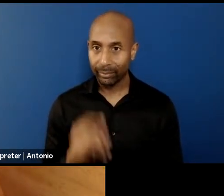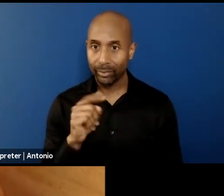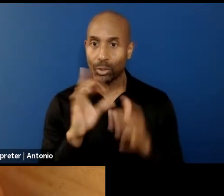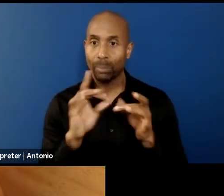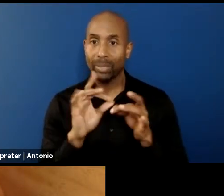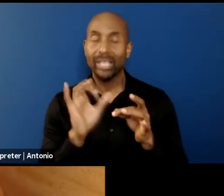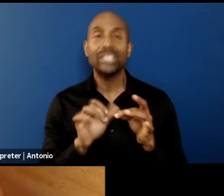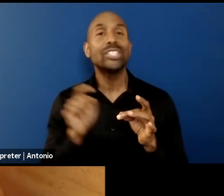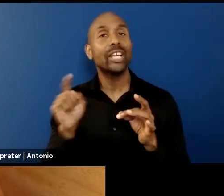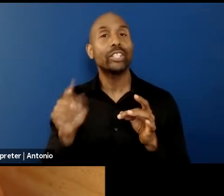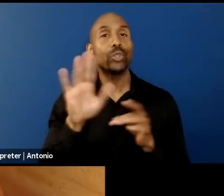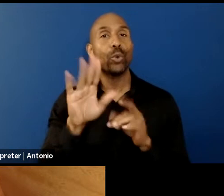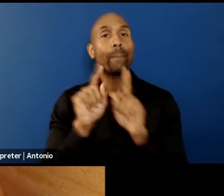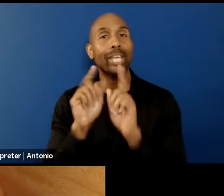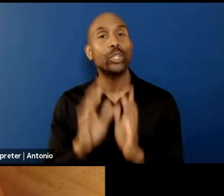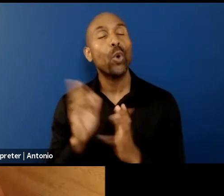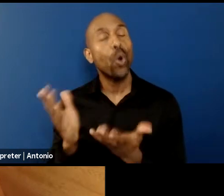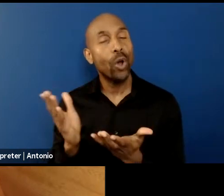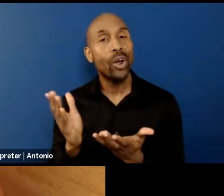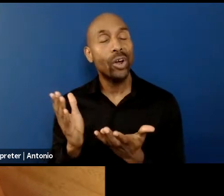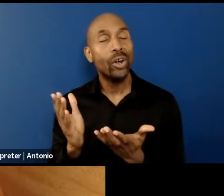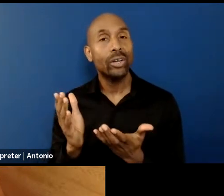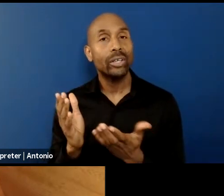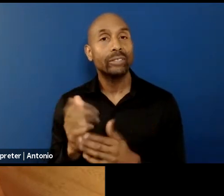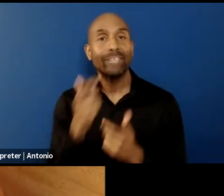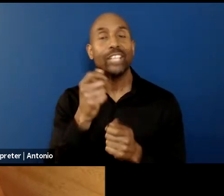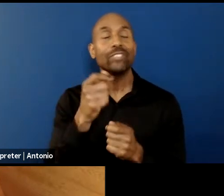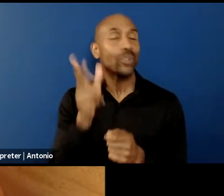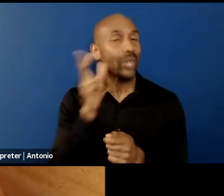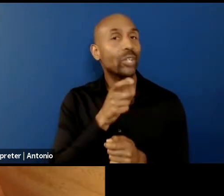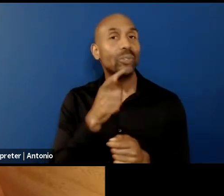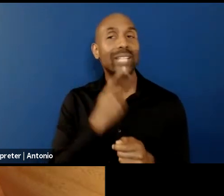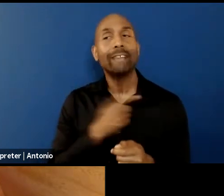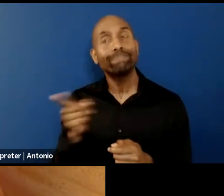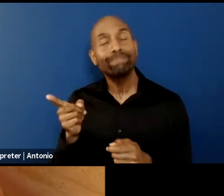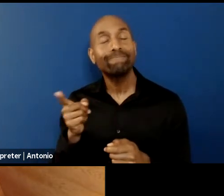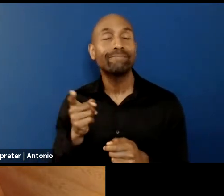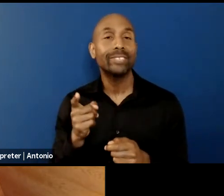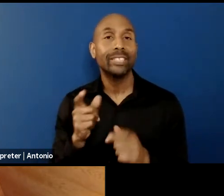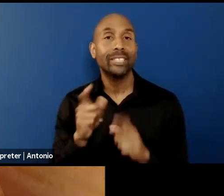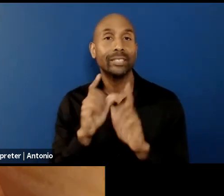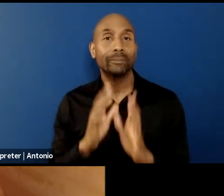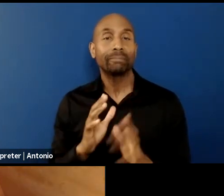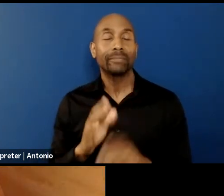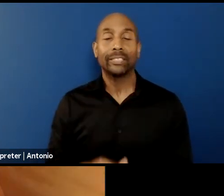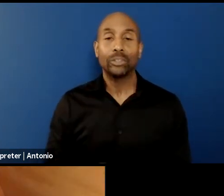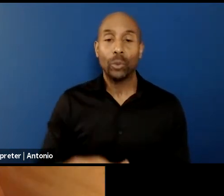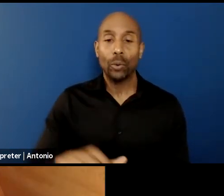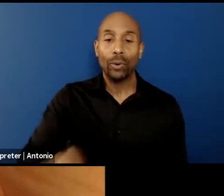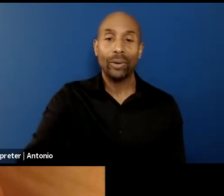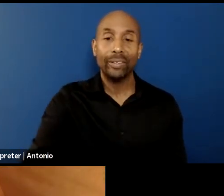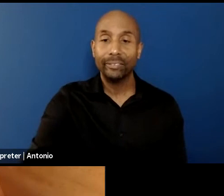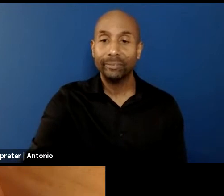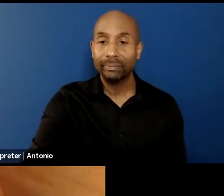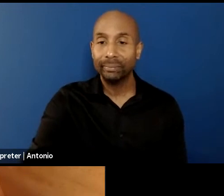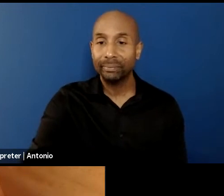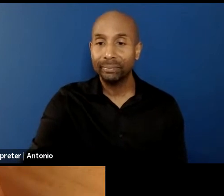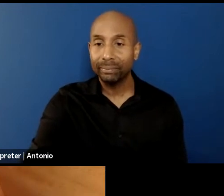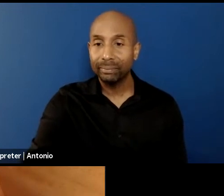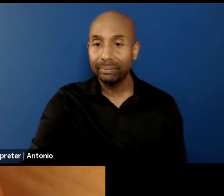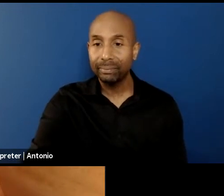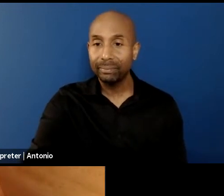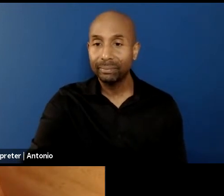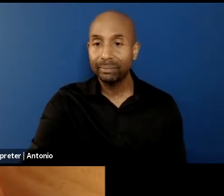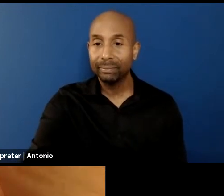mentor of yours because of course there are certain maybe similar interests that you have. mean,